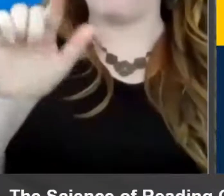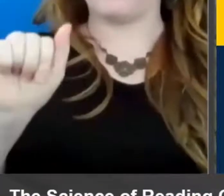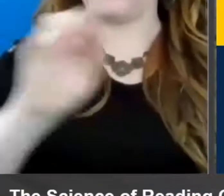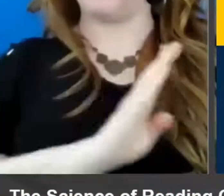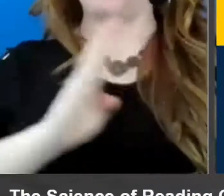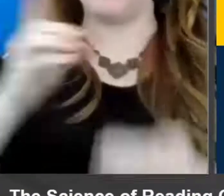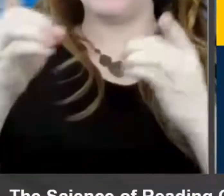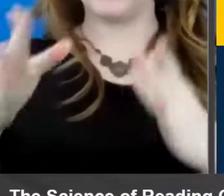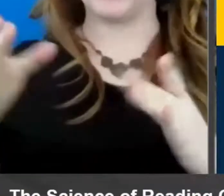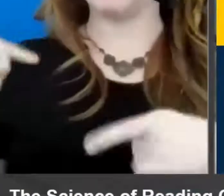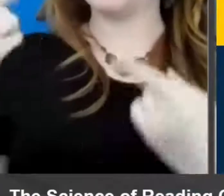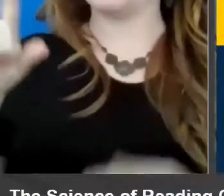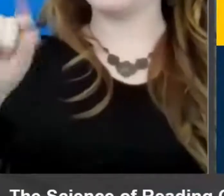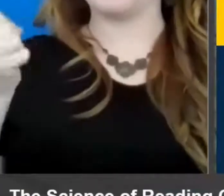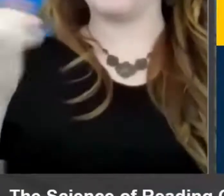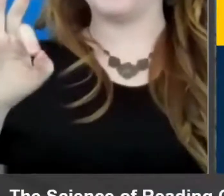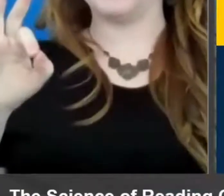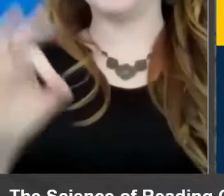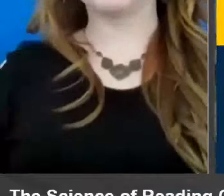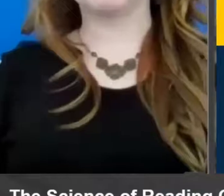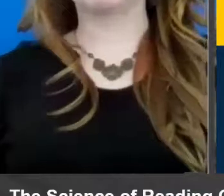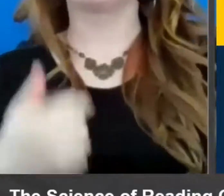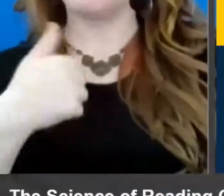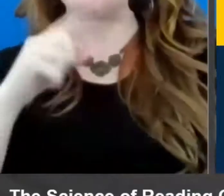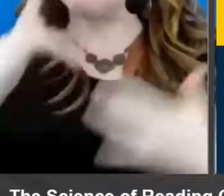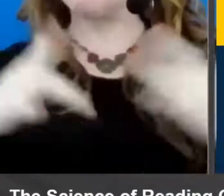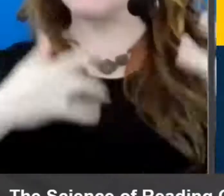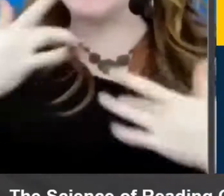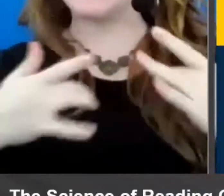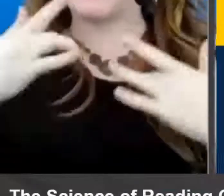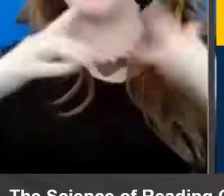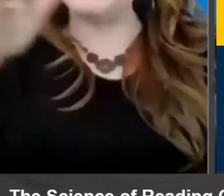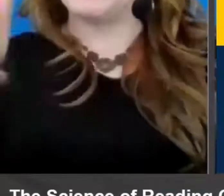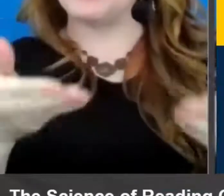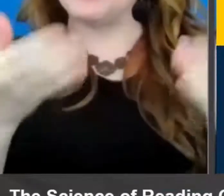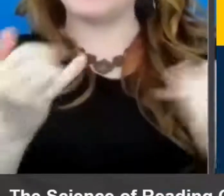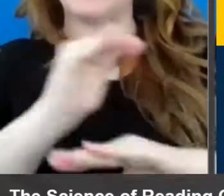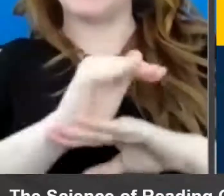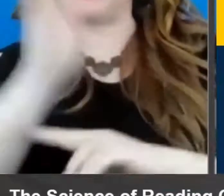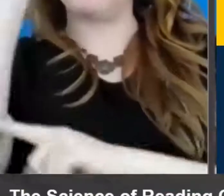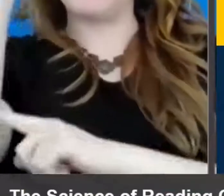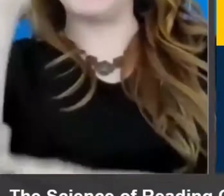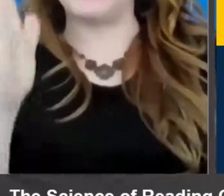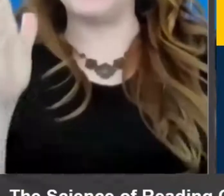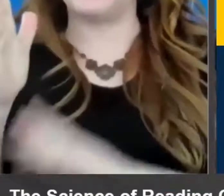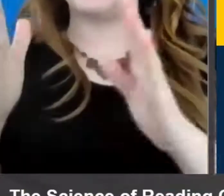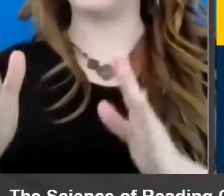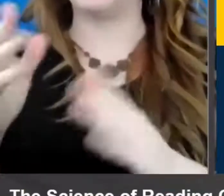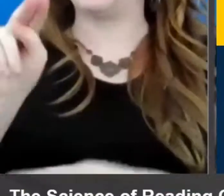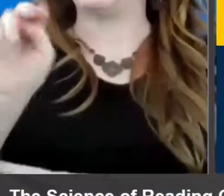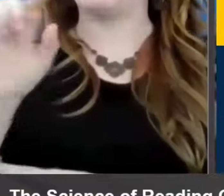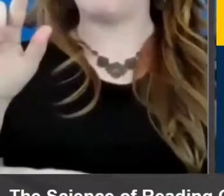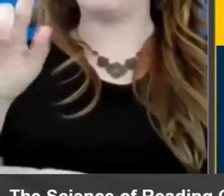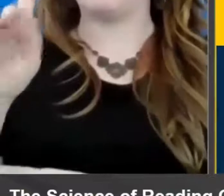since 2019. I am excited to introduce you to tonight's presenter, Nell K. Duke.